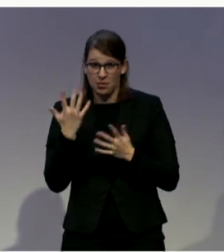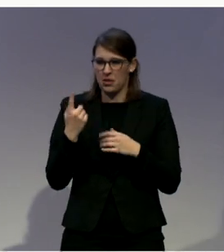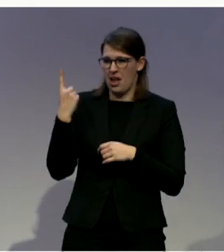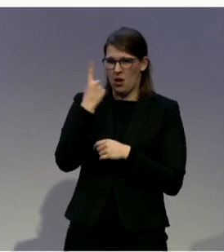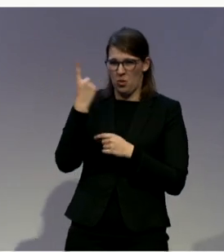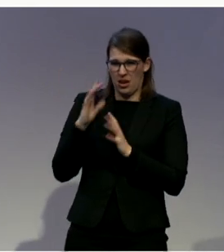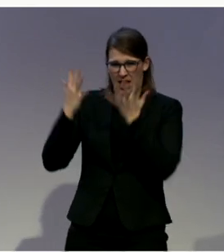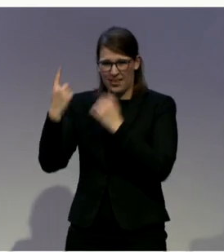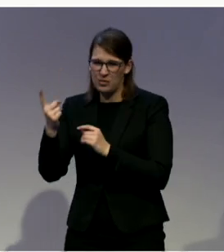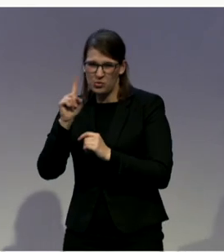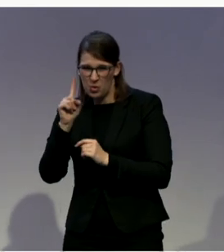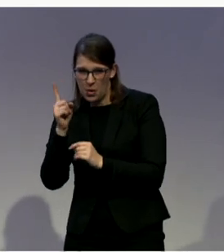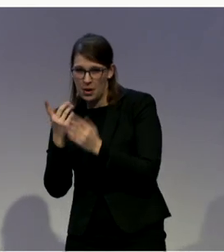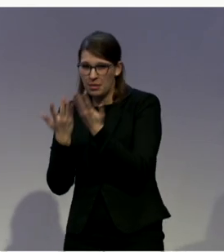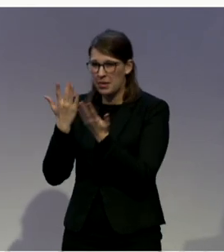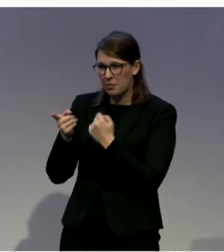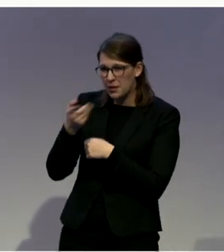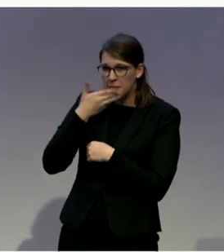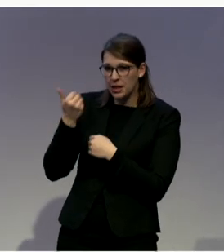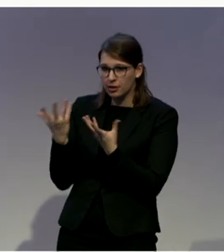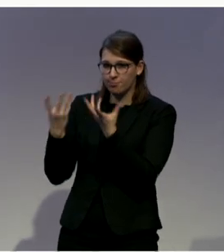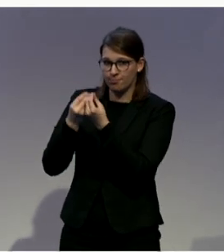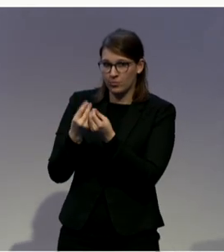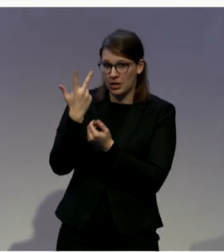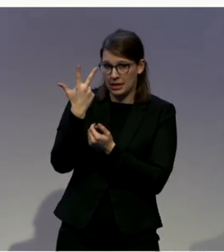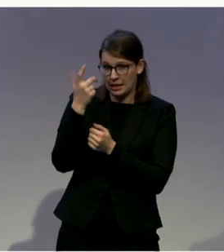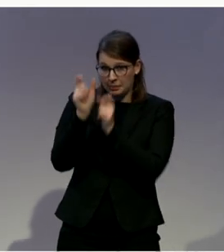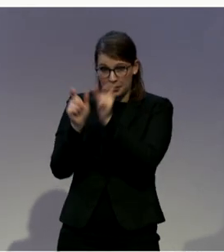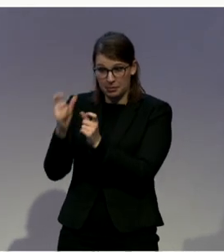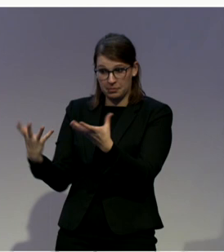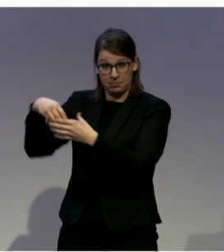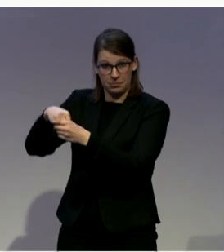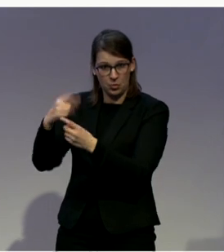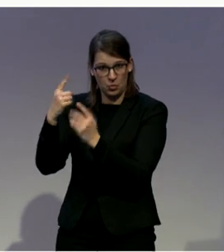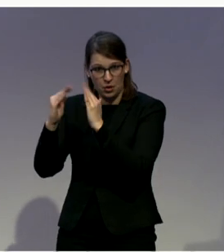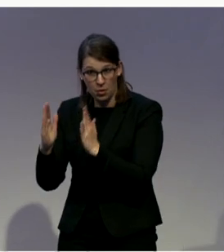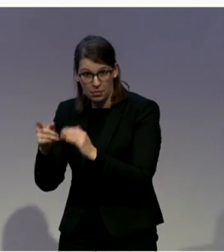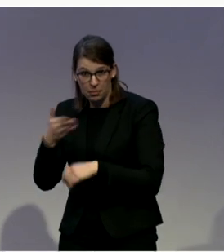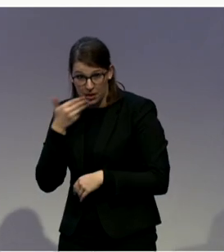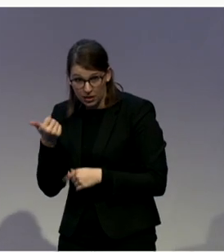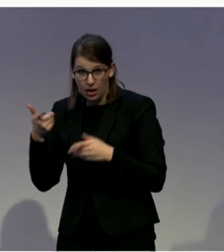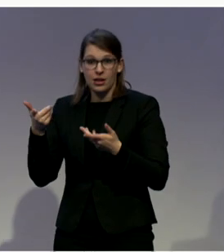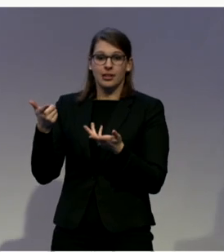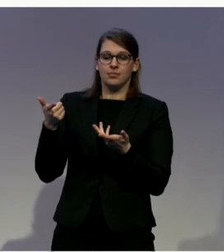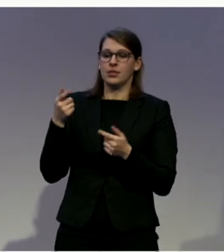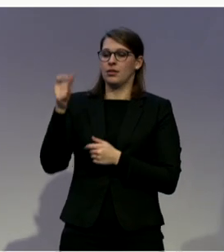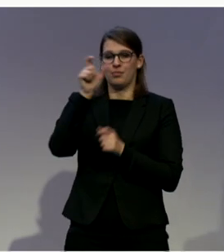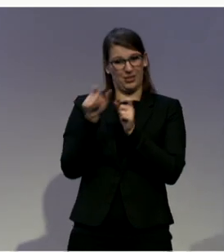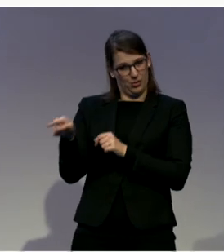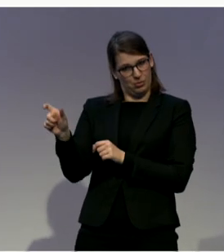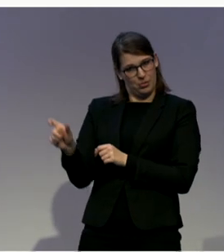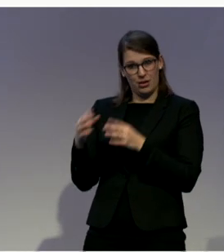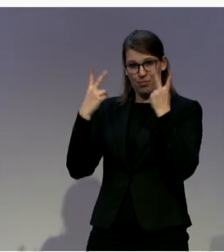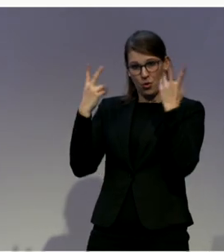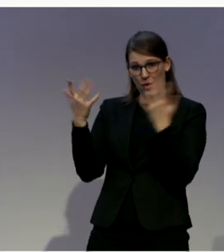three people, depending on the choice of this person and the other person this person might then live with. Try and see what